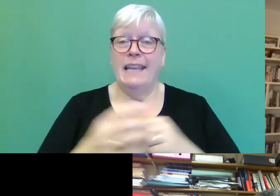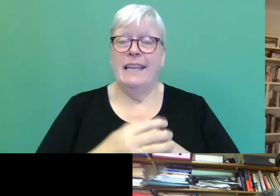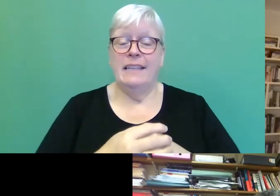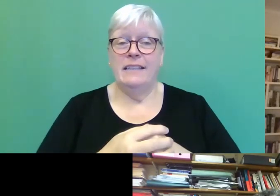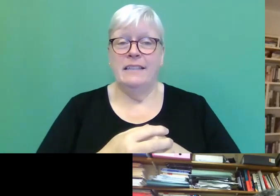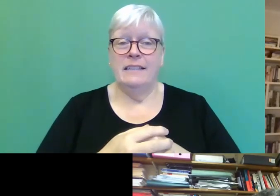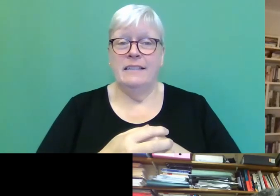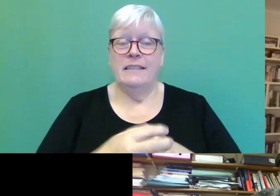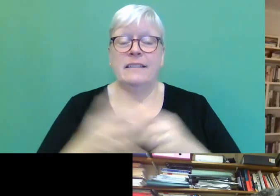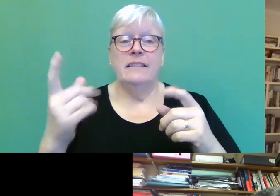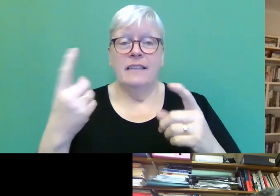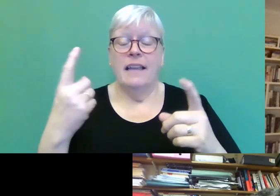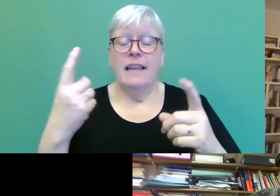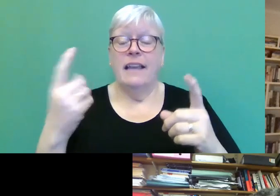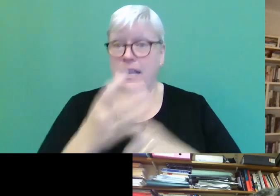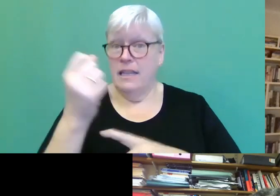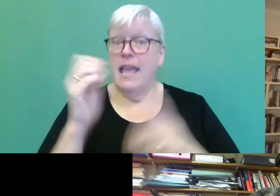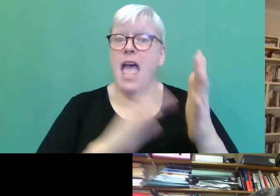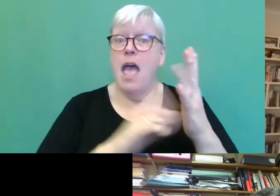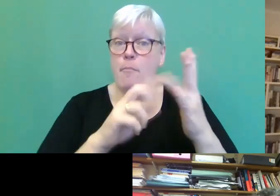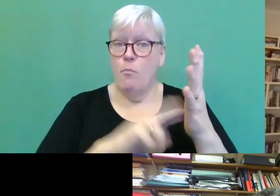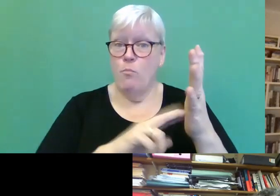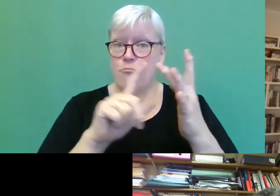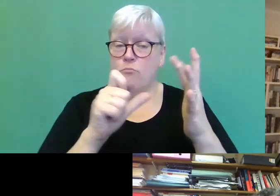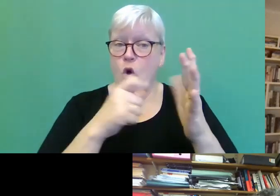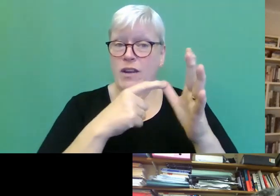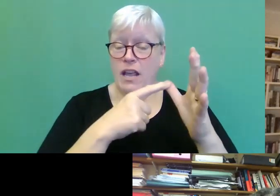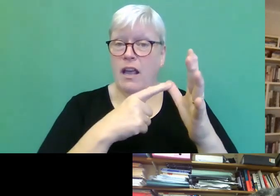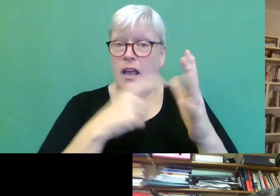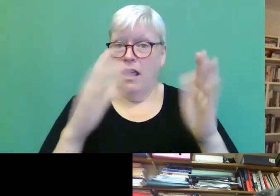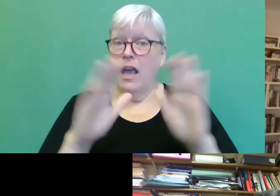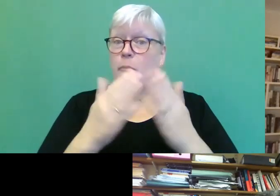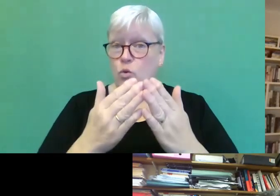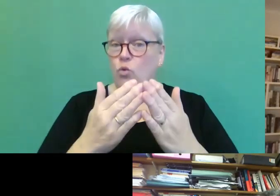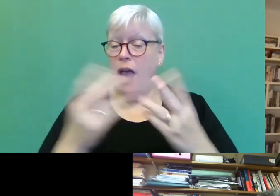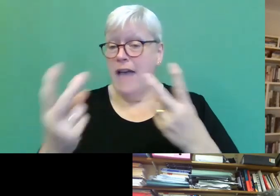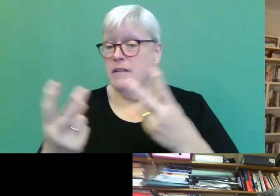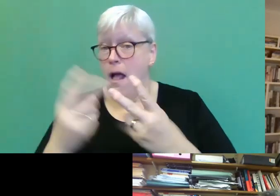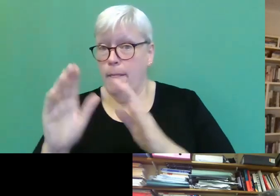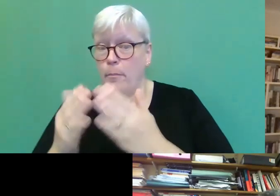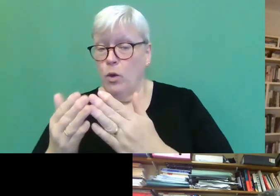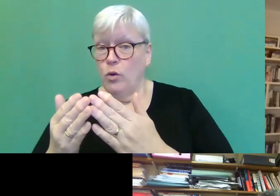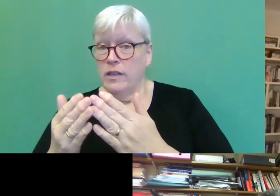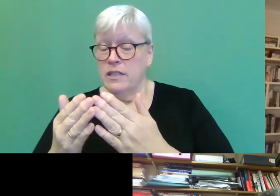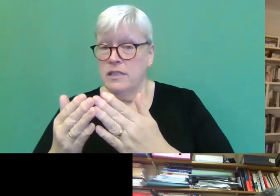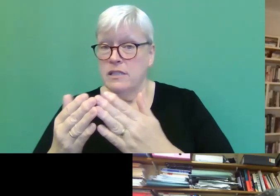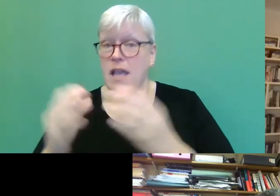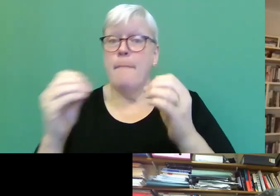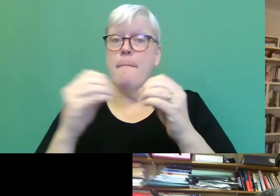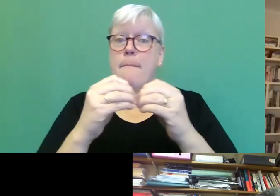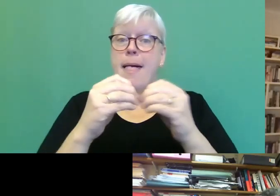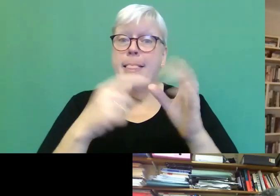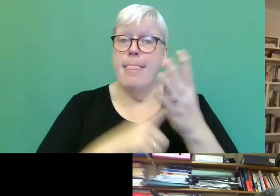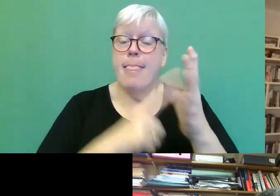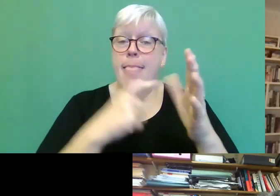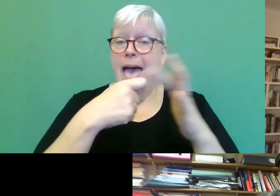you can also, you can get hold of Monica's, um, other books as well as Love Marriage at the Blackwell's bookshop, which is on campus on